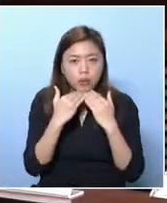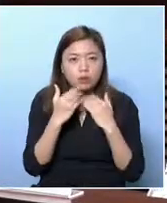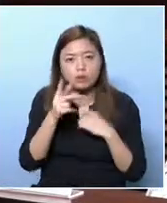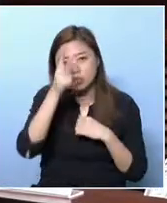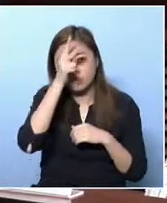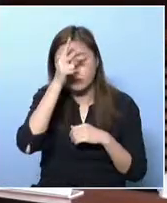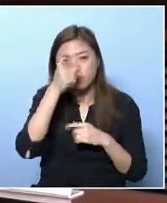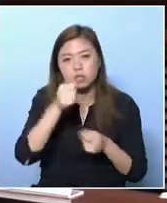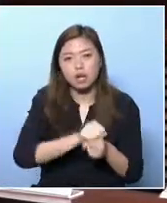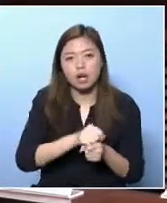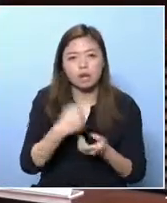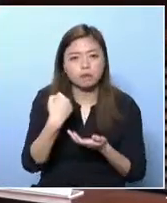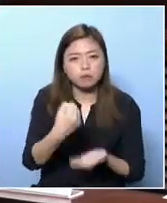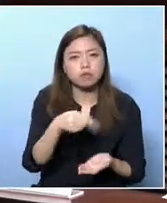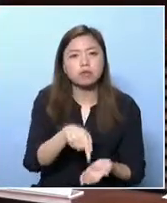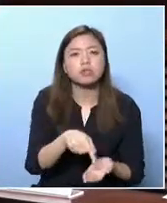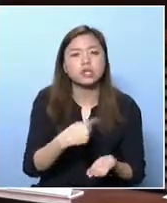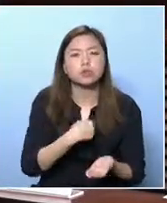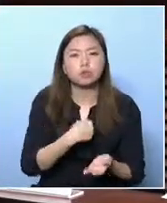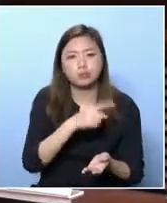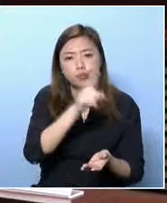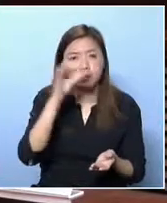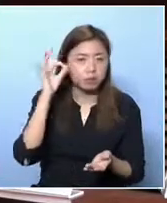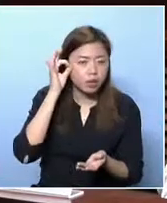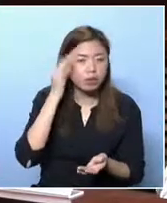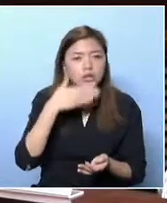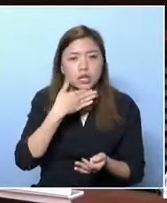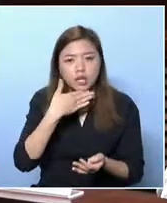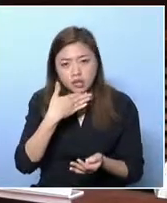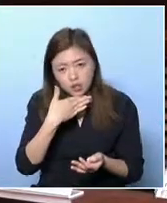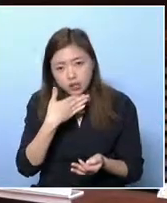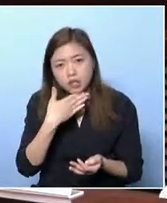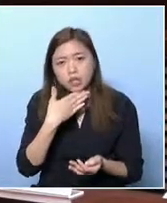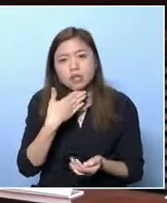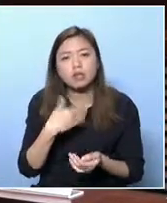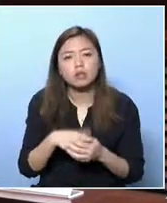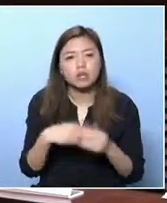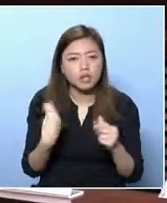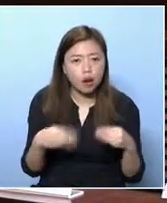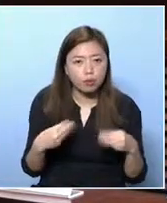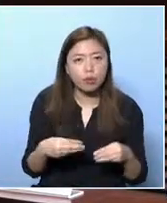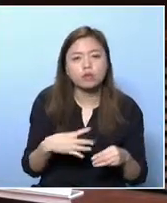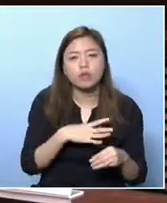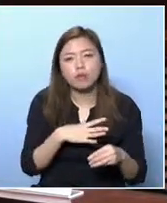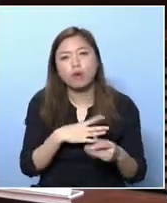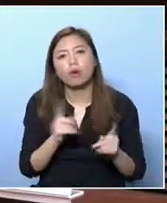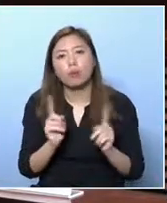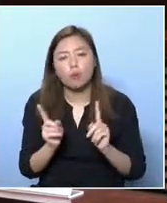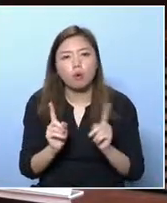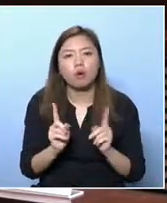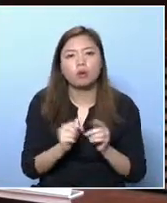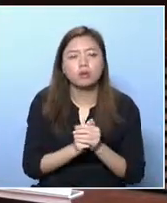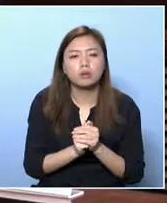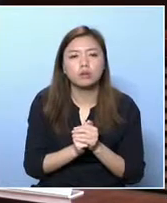per annum. So I hope the government can offer more assistance to the young people